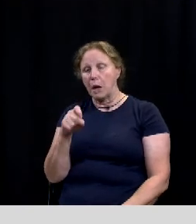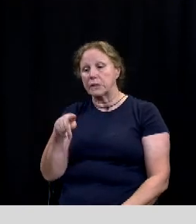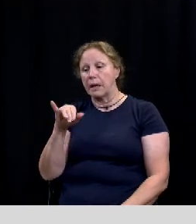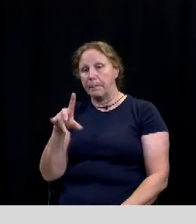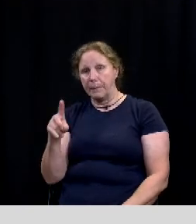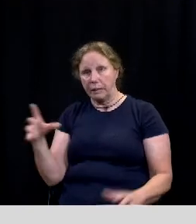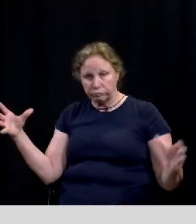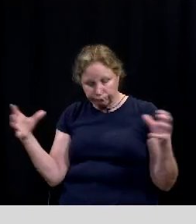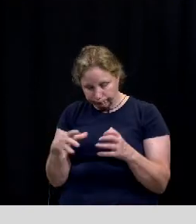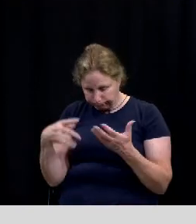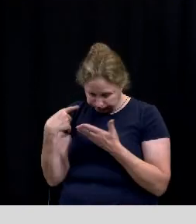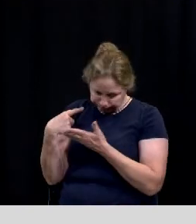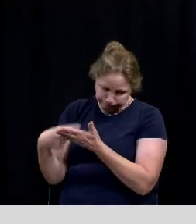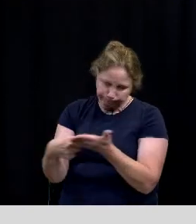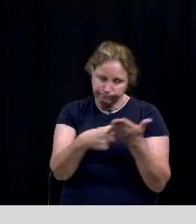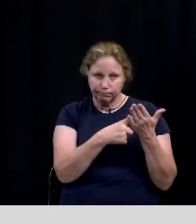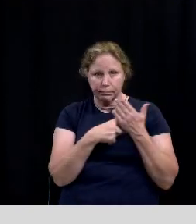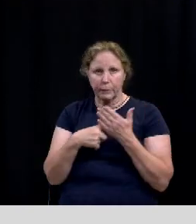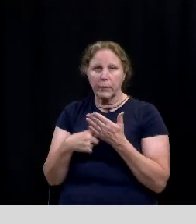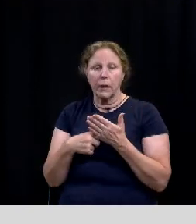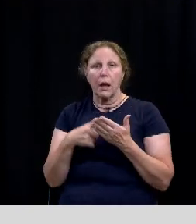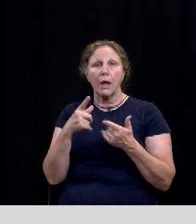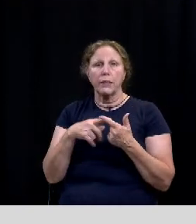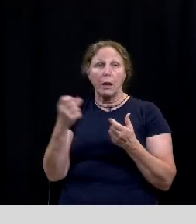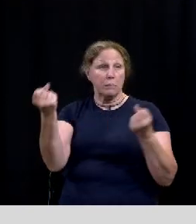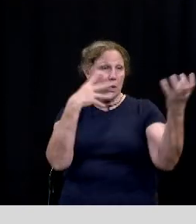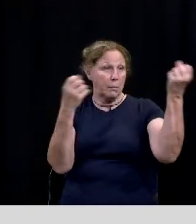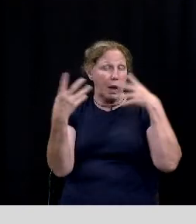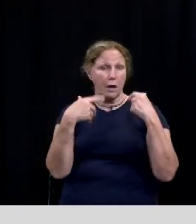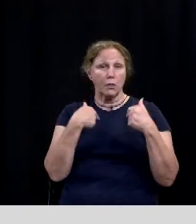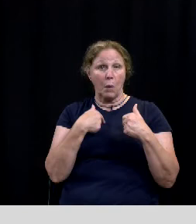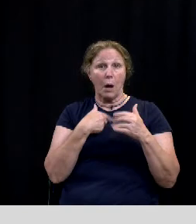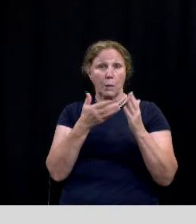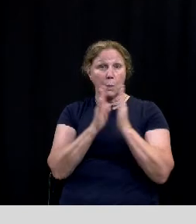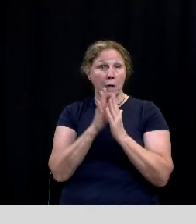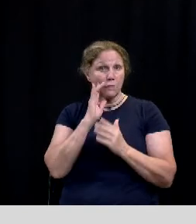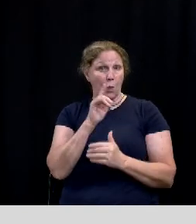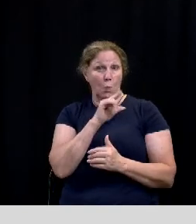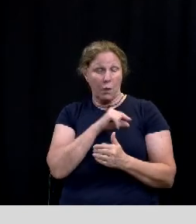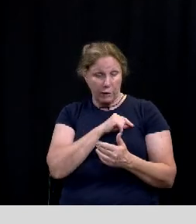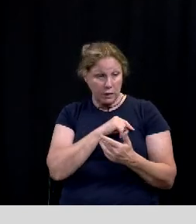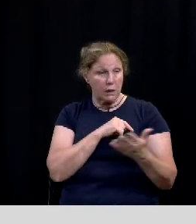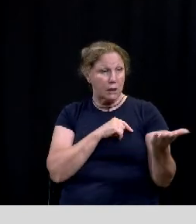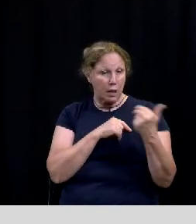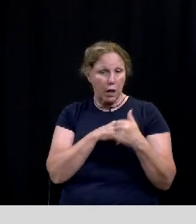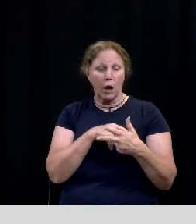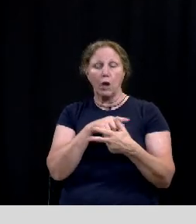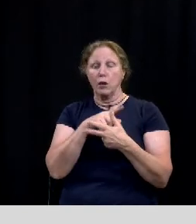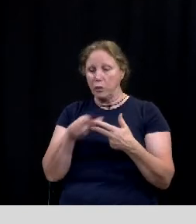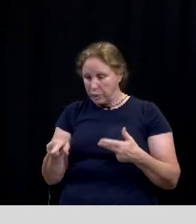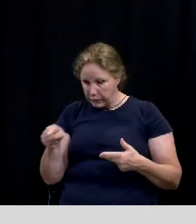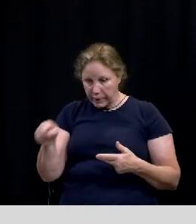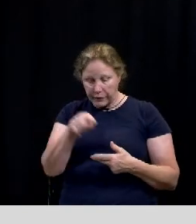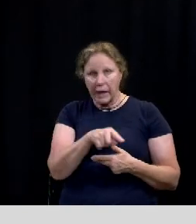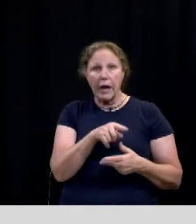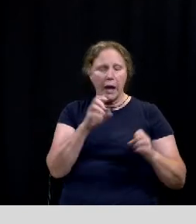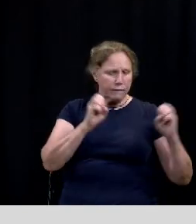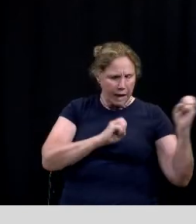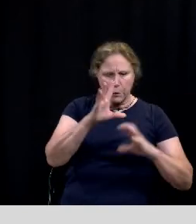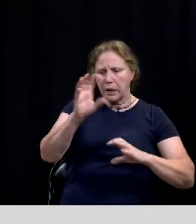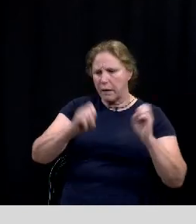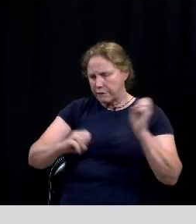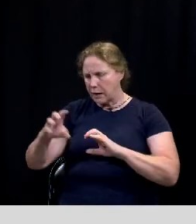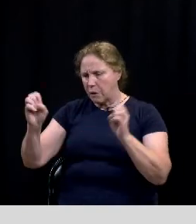reviewed the the uh responses we'd received to the request for qualifications all three groups independently scored the responses